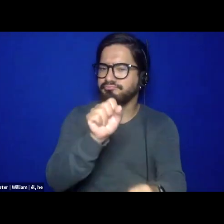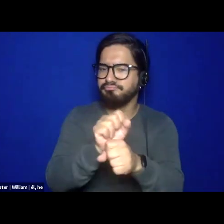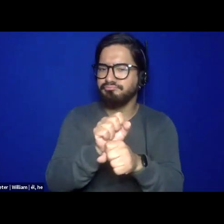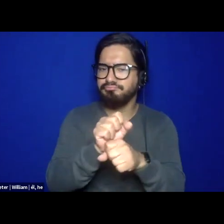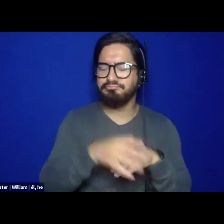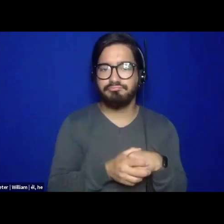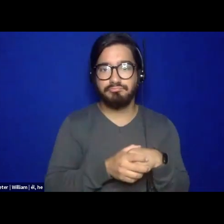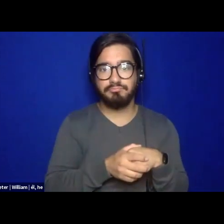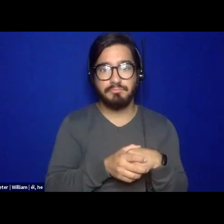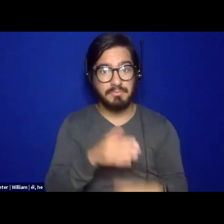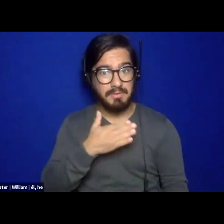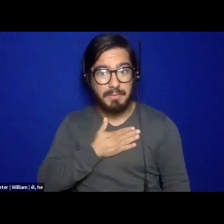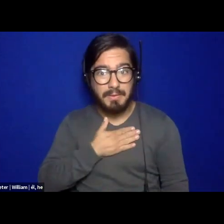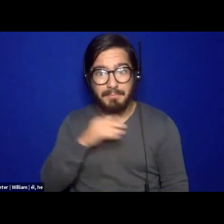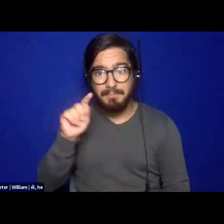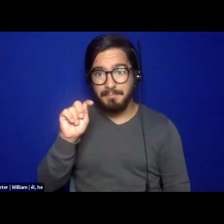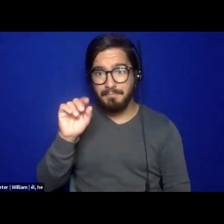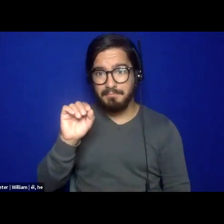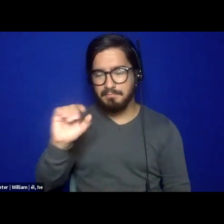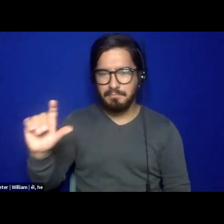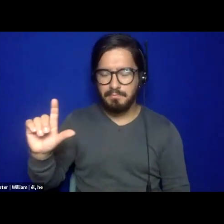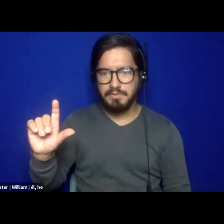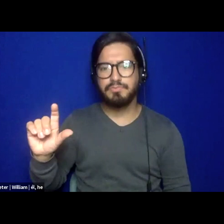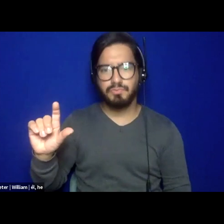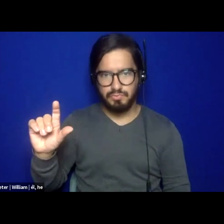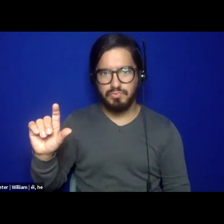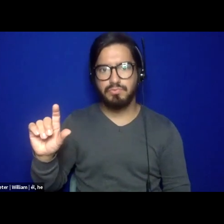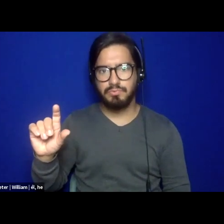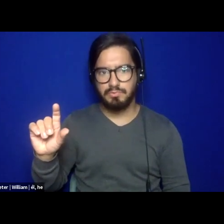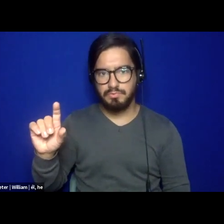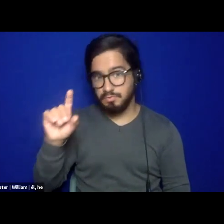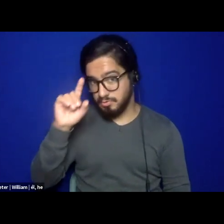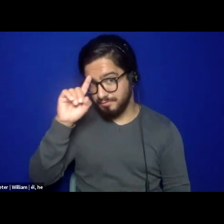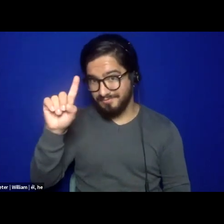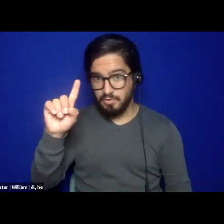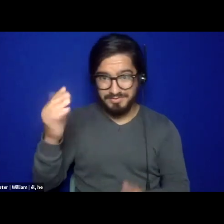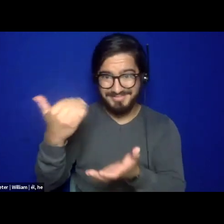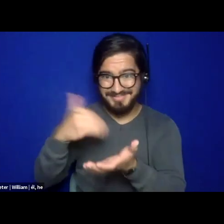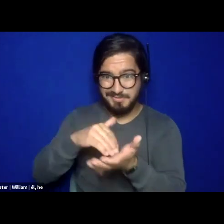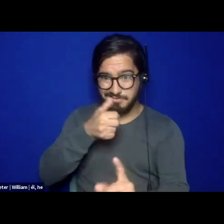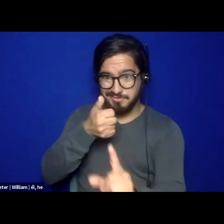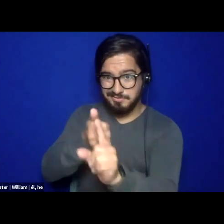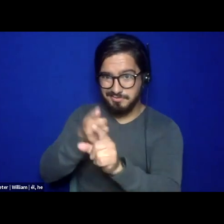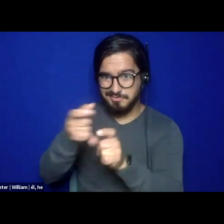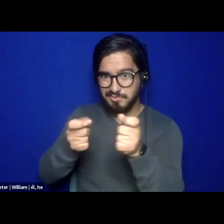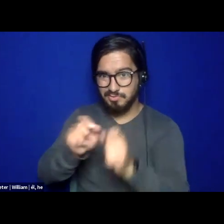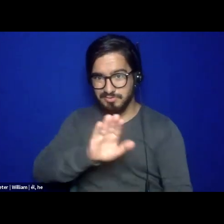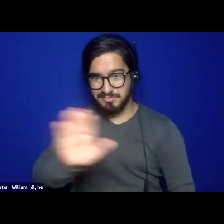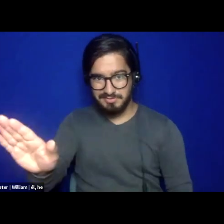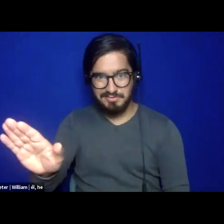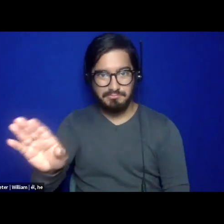tools, I think, and centering, um, the autonomy is, um, it's basic.